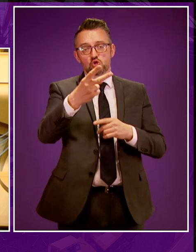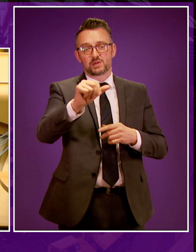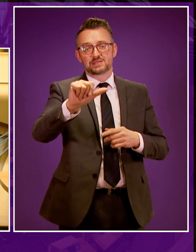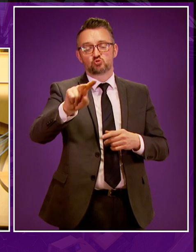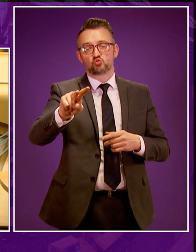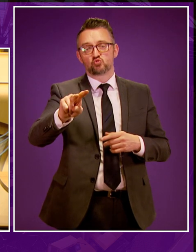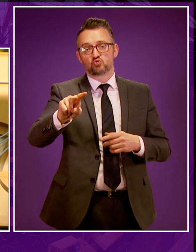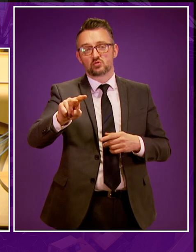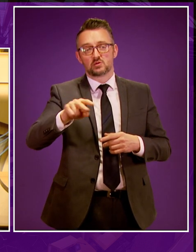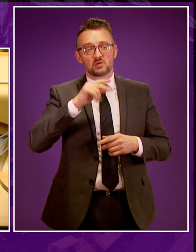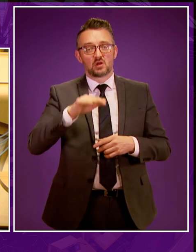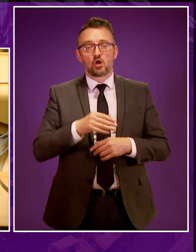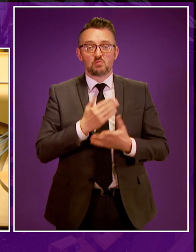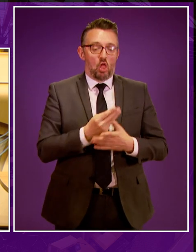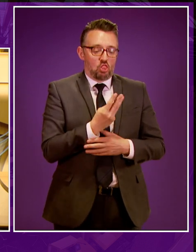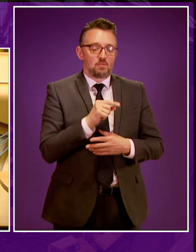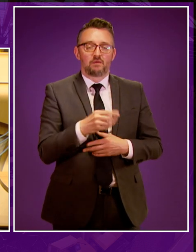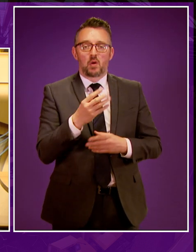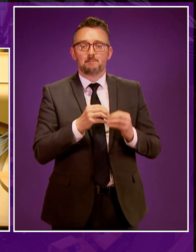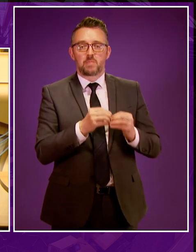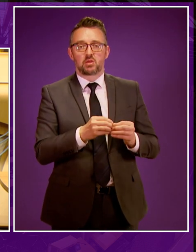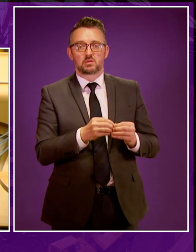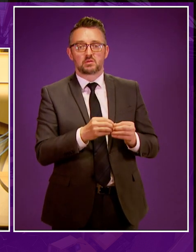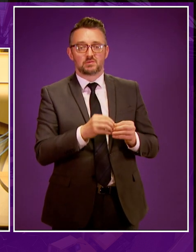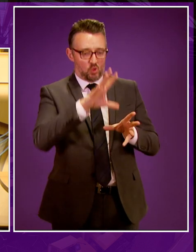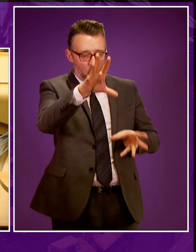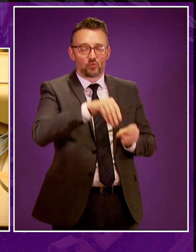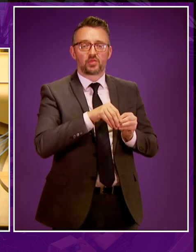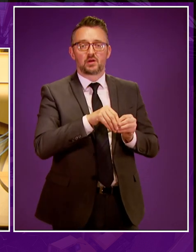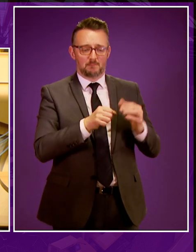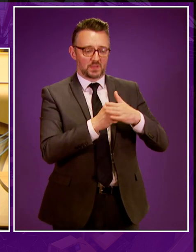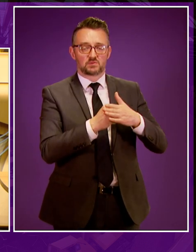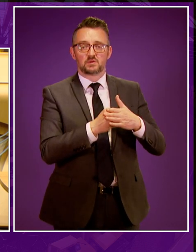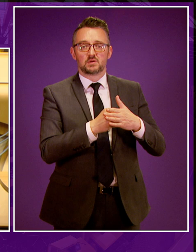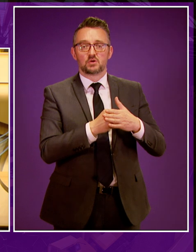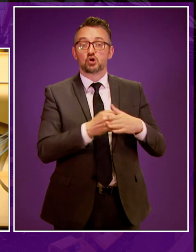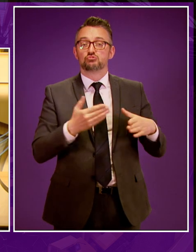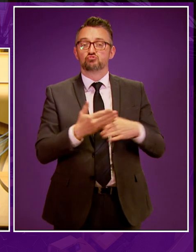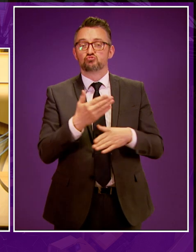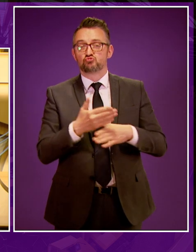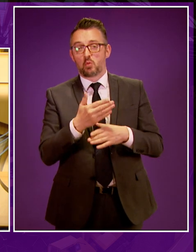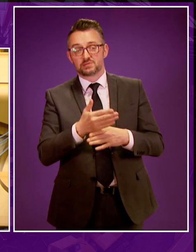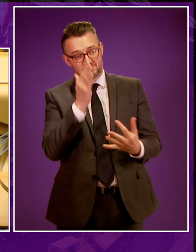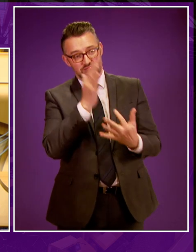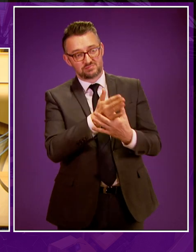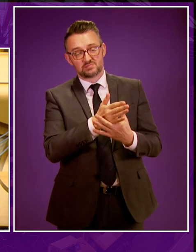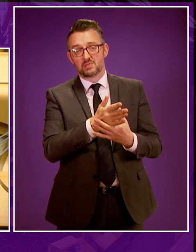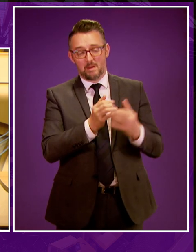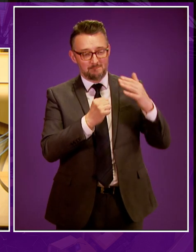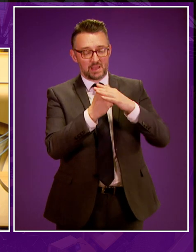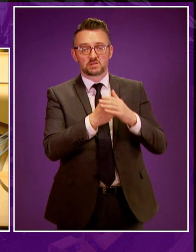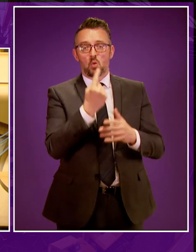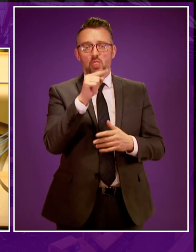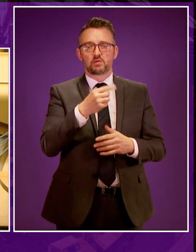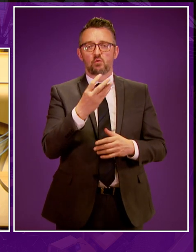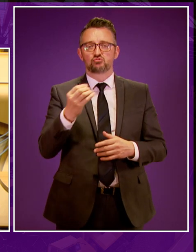would amount to only 3.4 billion cumulatively, maximum, and the number of related jobs, direct and indirect, would peak at